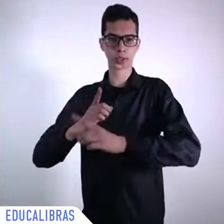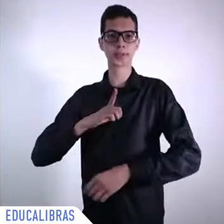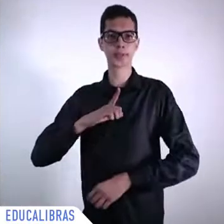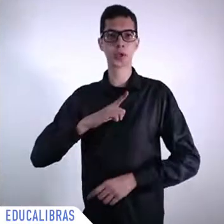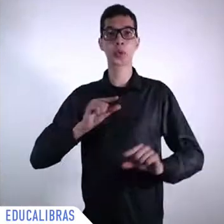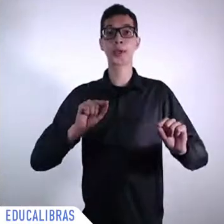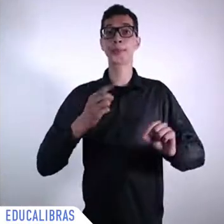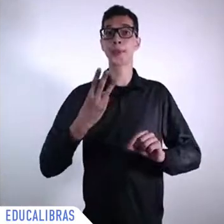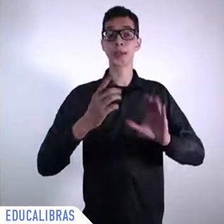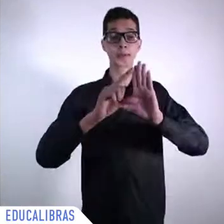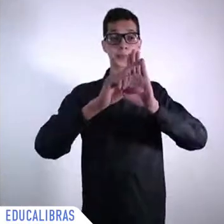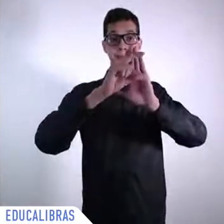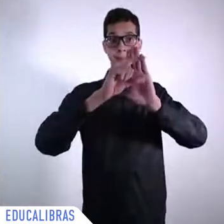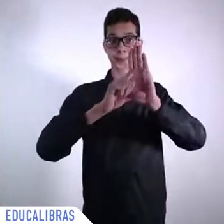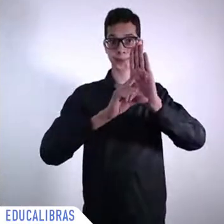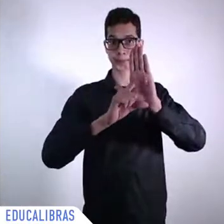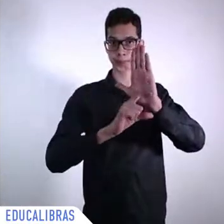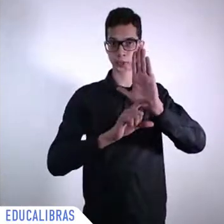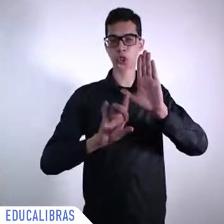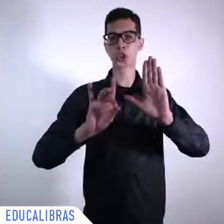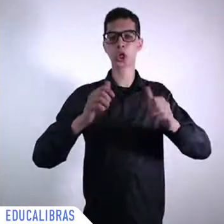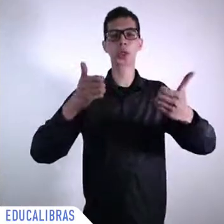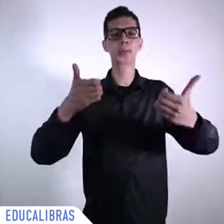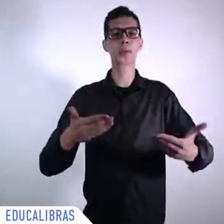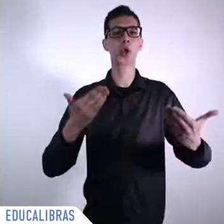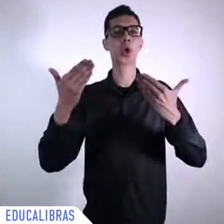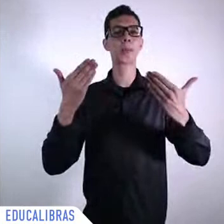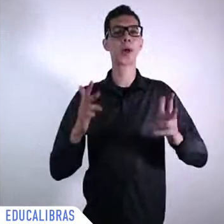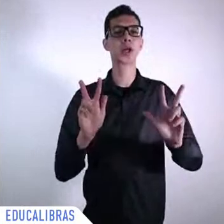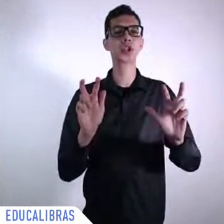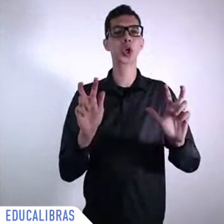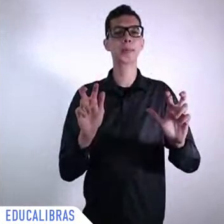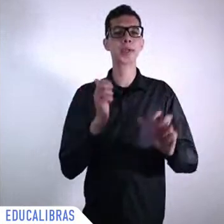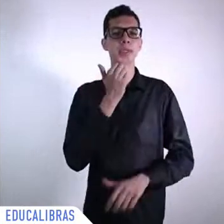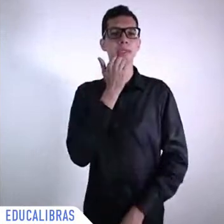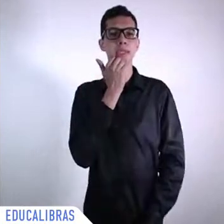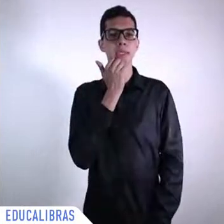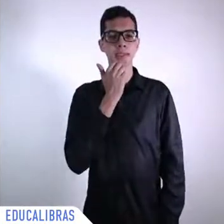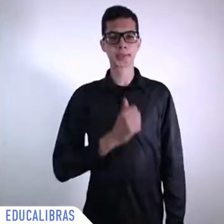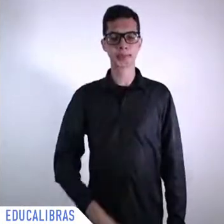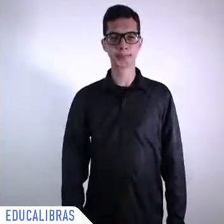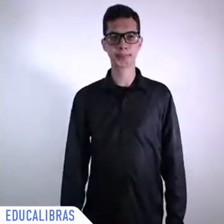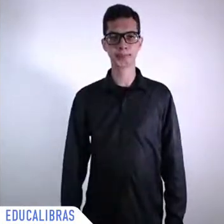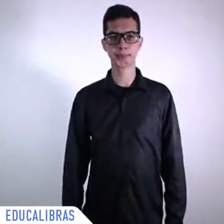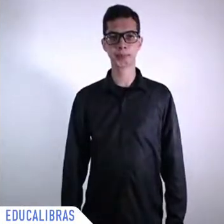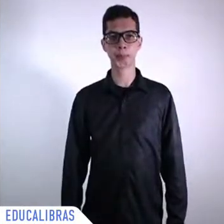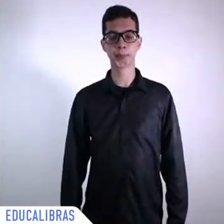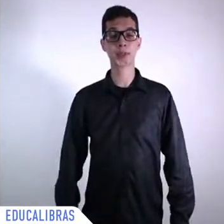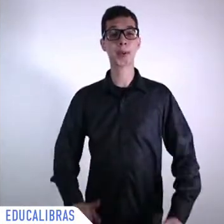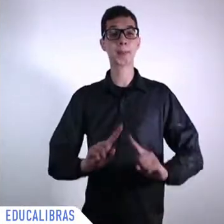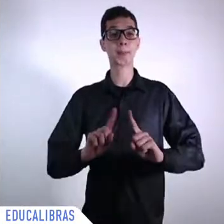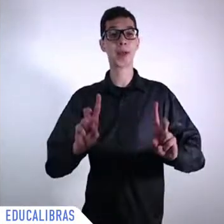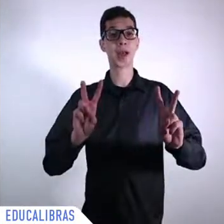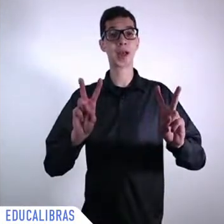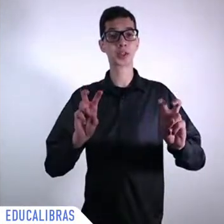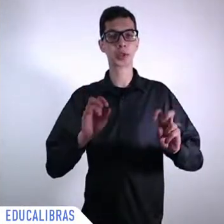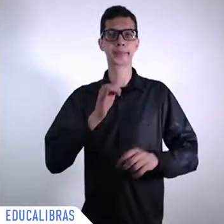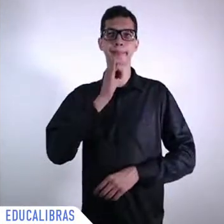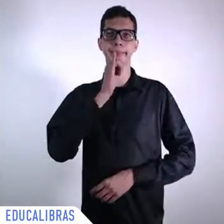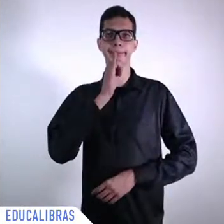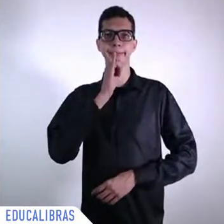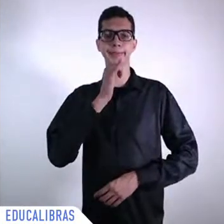science policy interface and on that basis Ban Ki-moon the Secretary General asked me to create a